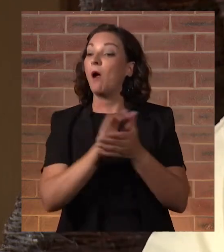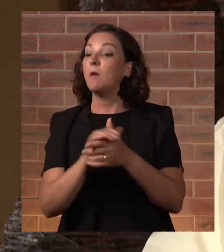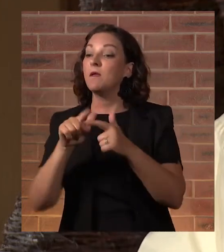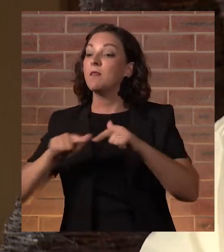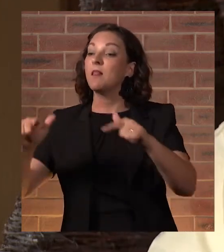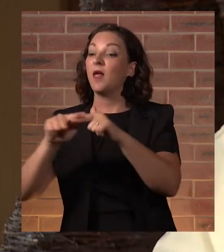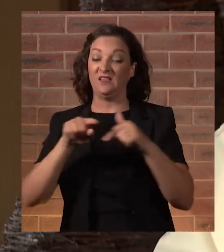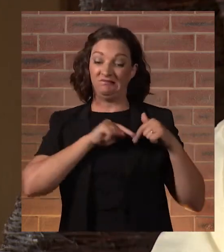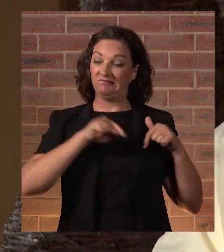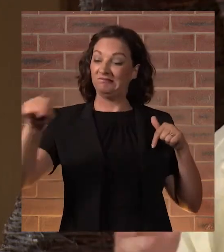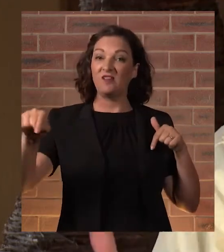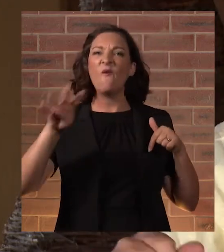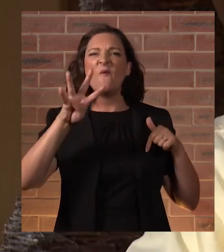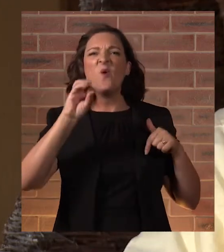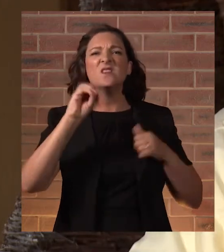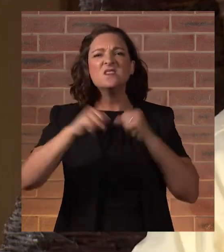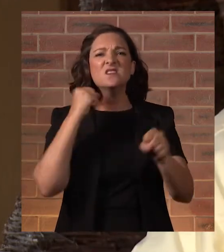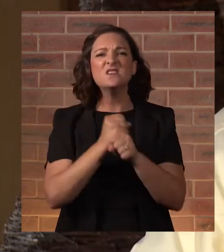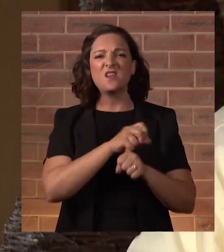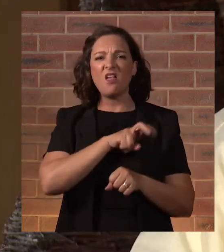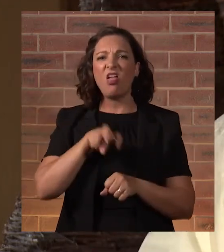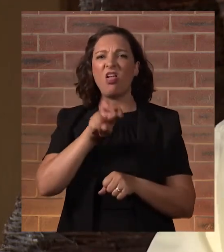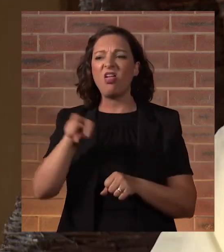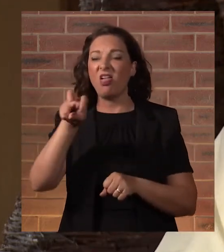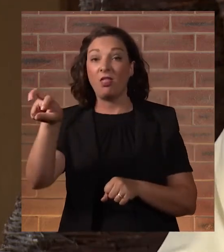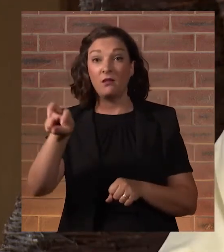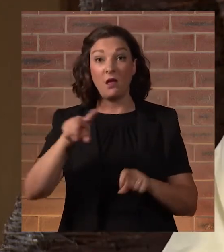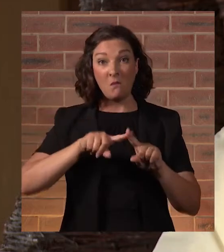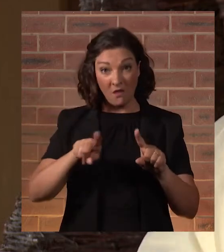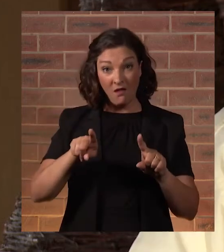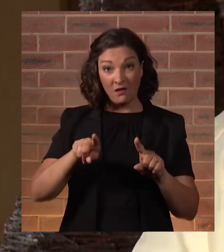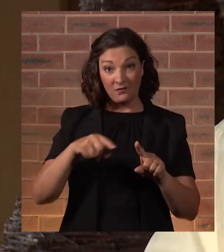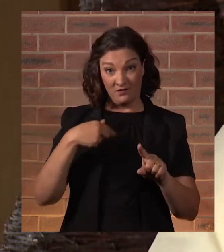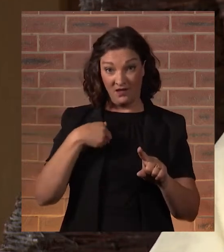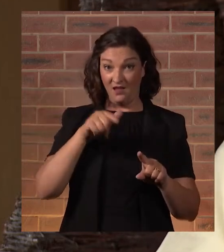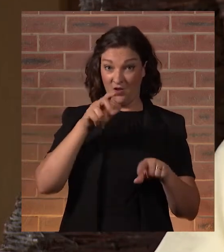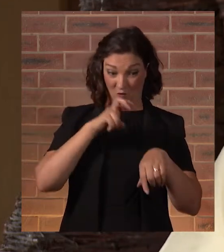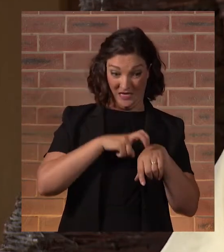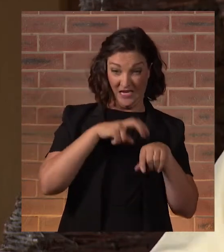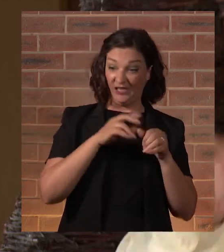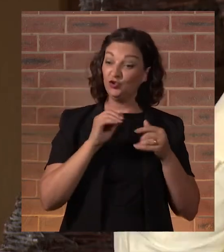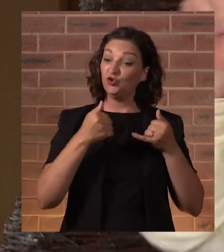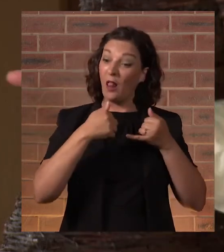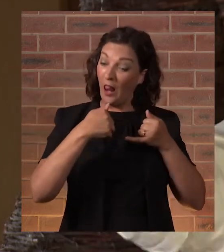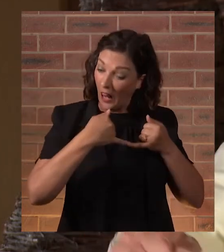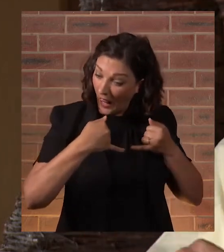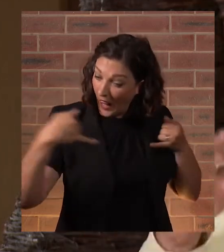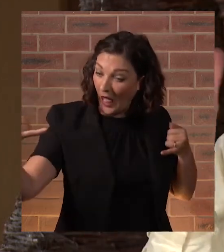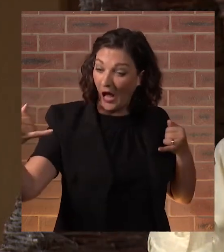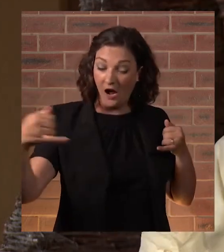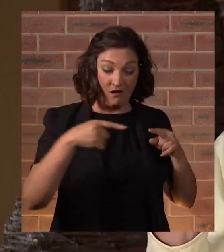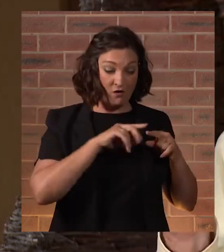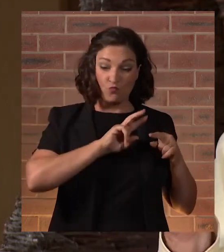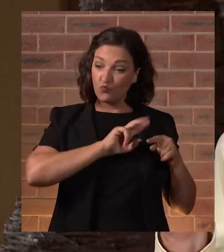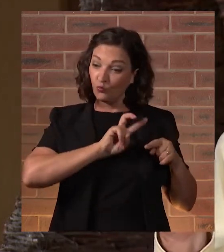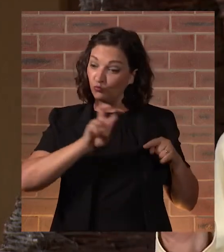land. 40 years. They tell me that if you had to walk straight from Egypt to Israel, you can